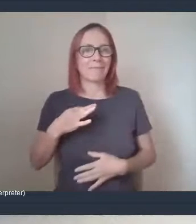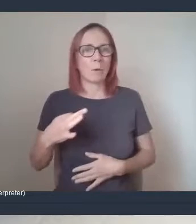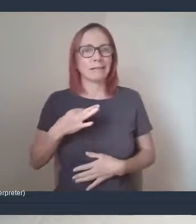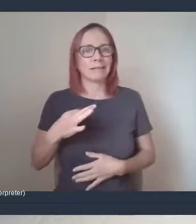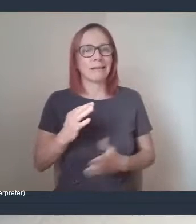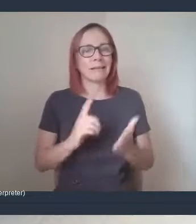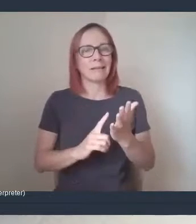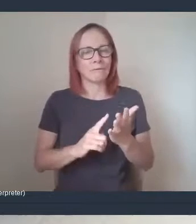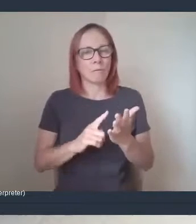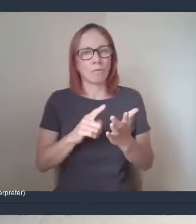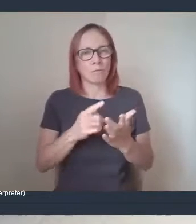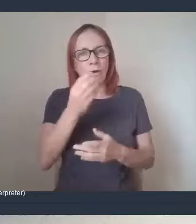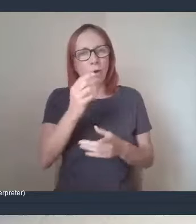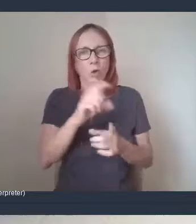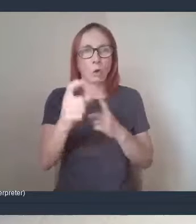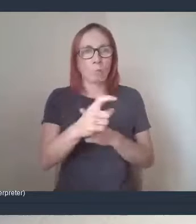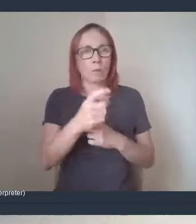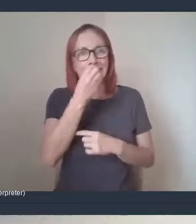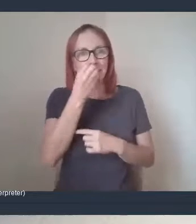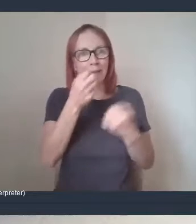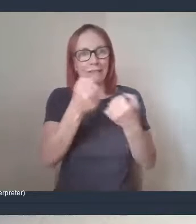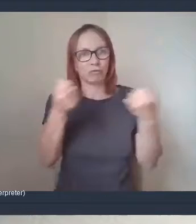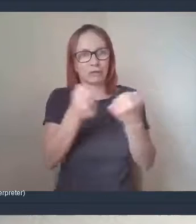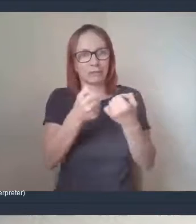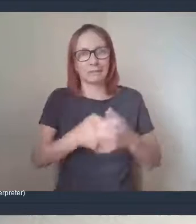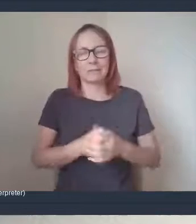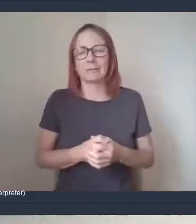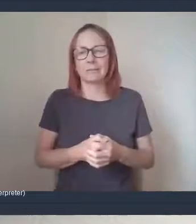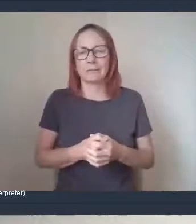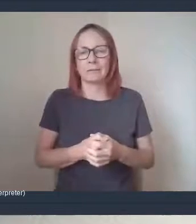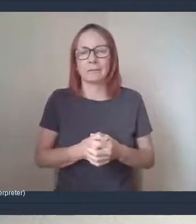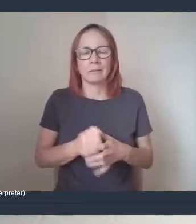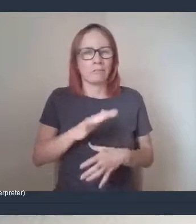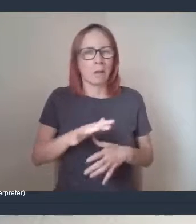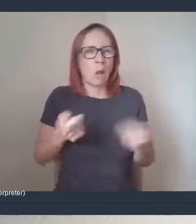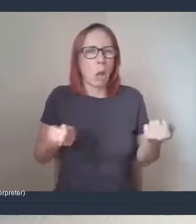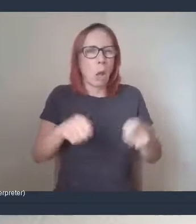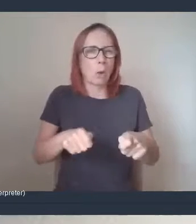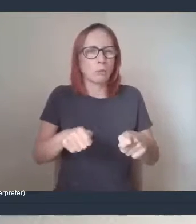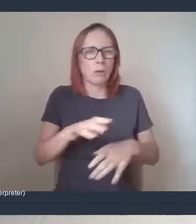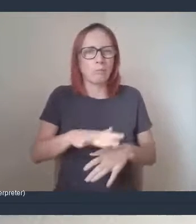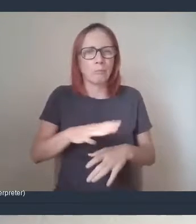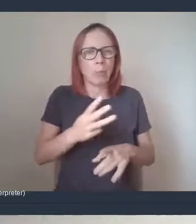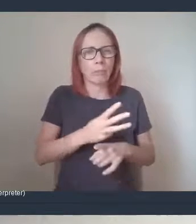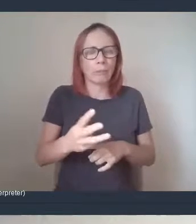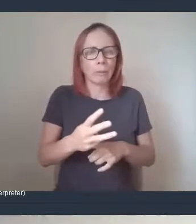About three weeks into lockdown I put it out there on our community Facebook